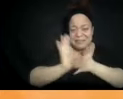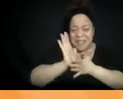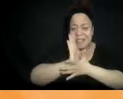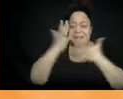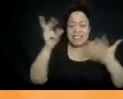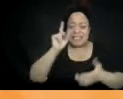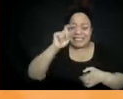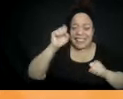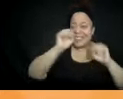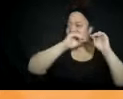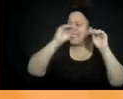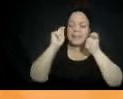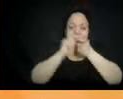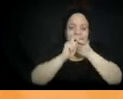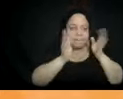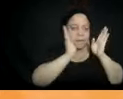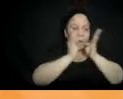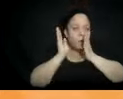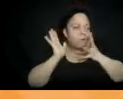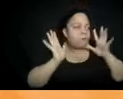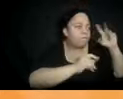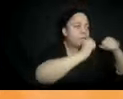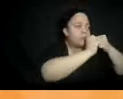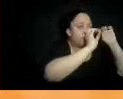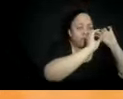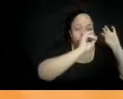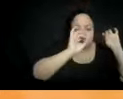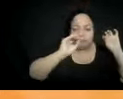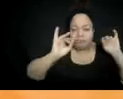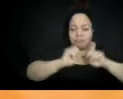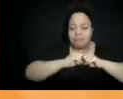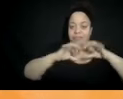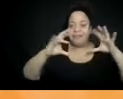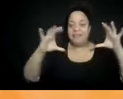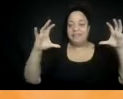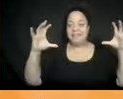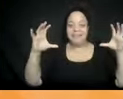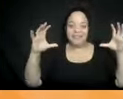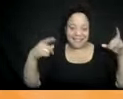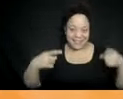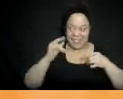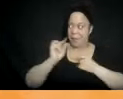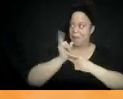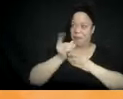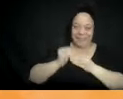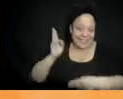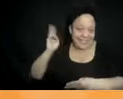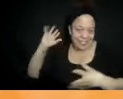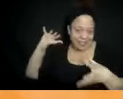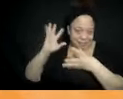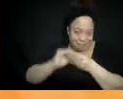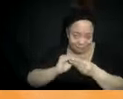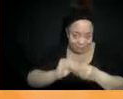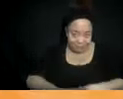moments in history. Maybe you invite people to find a partner, somebody they don't know,